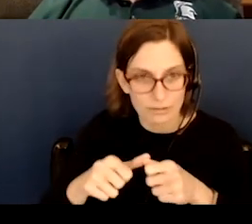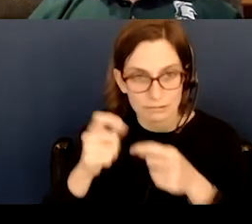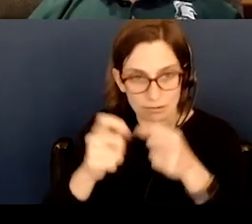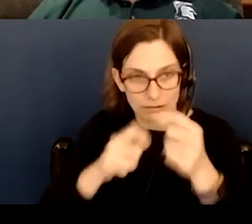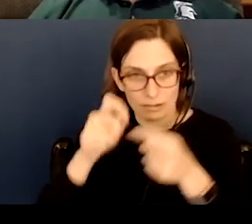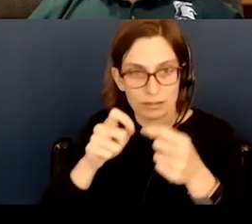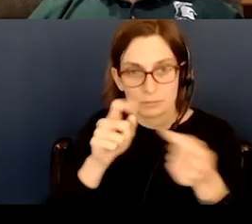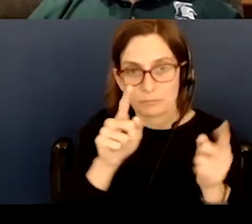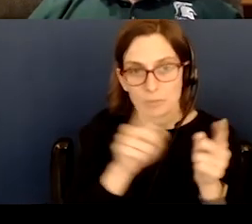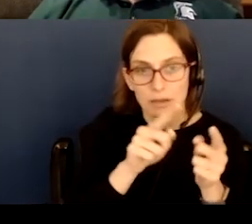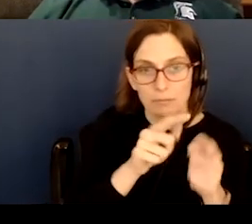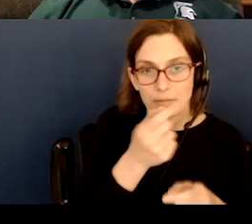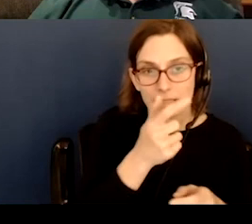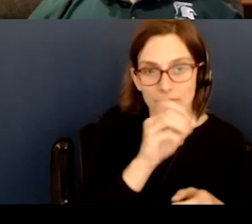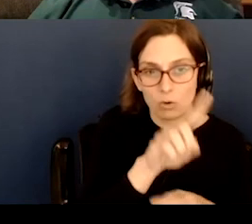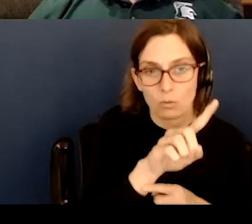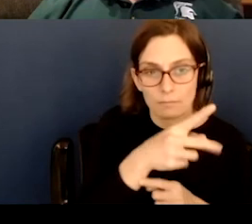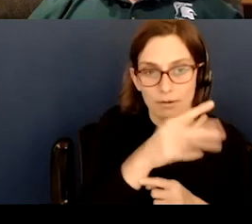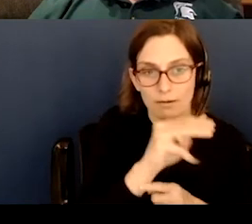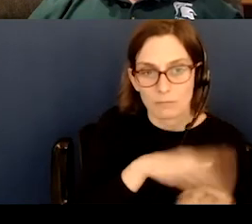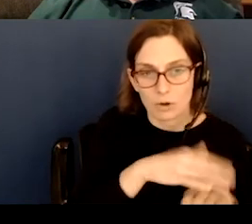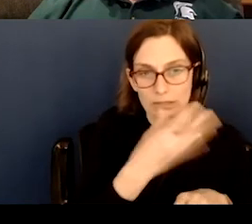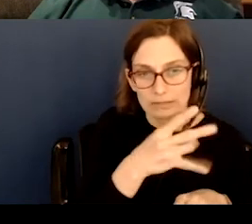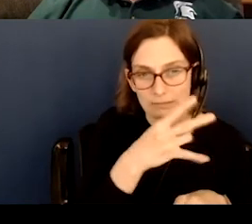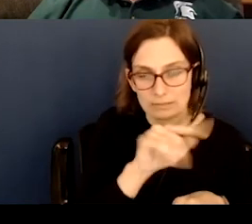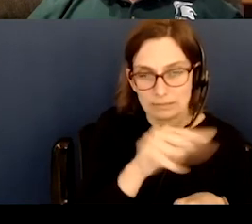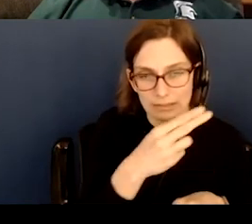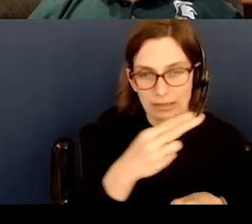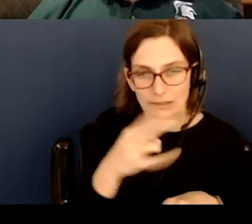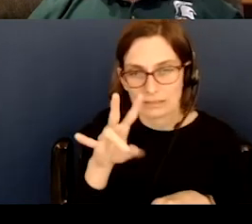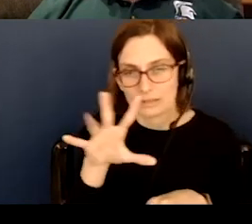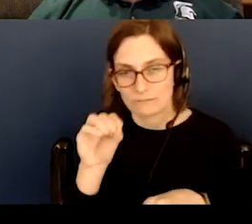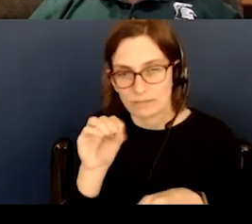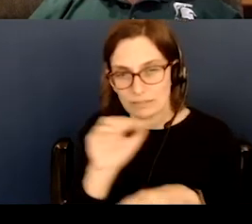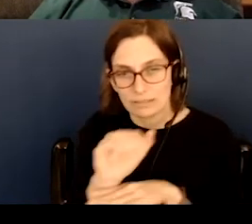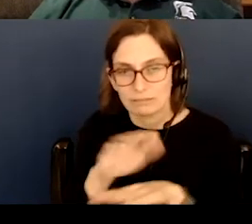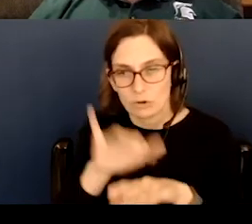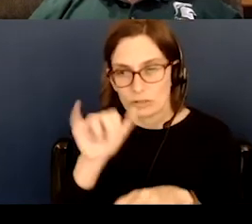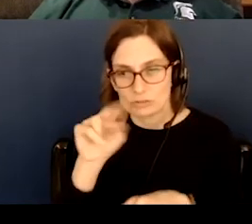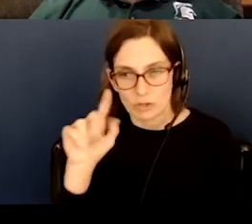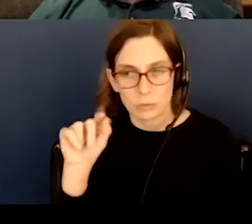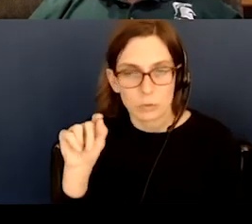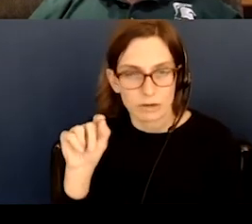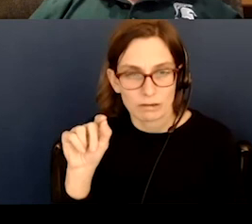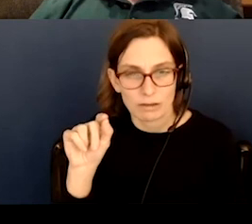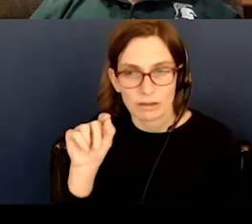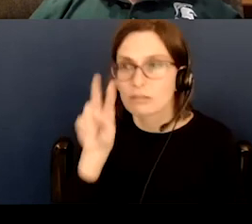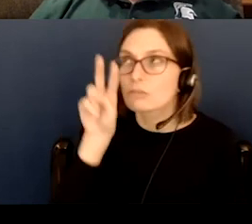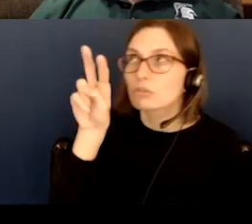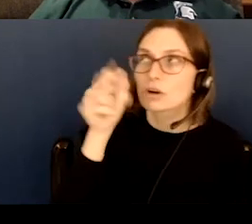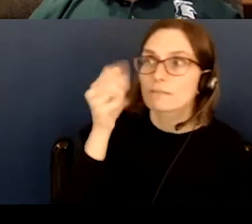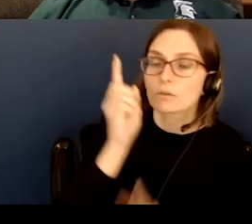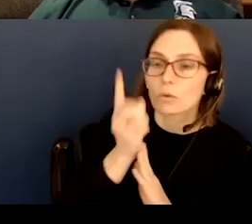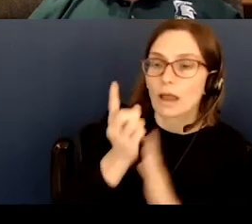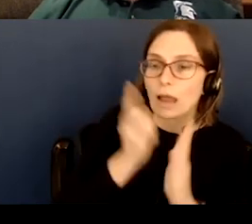at 1101 in the evening on the 17th and at 750 evening on January 20th. Go out for a few hours before